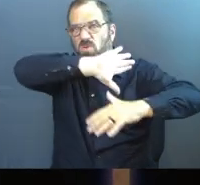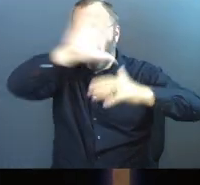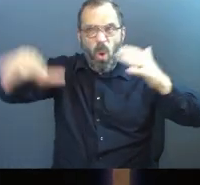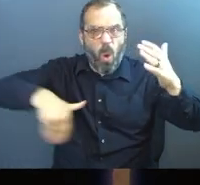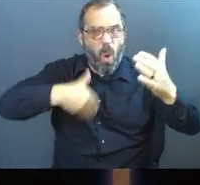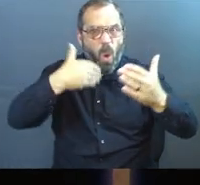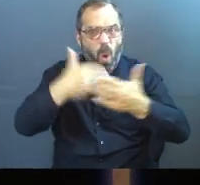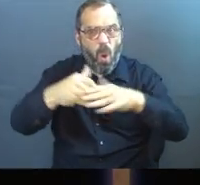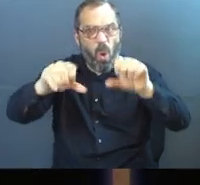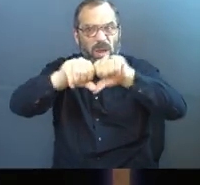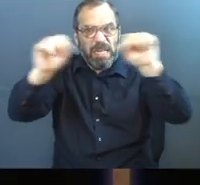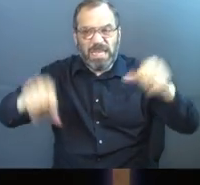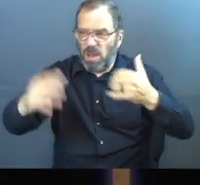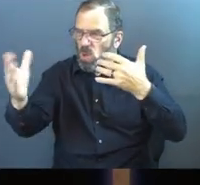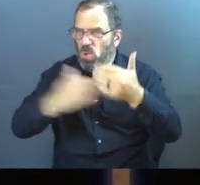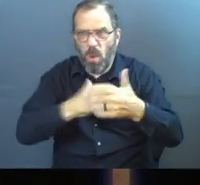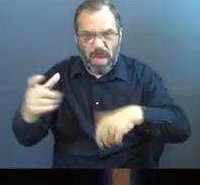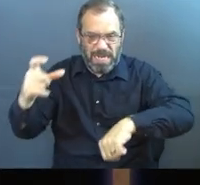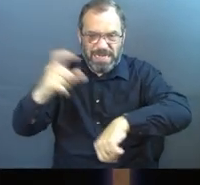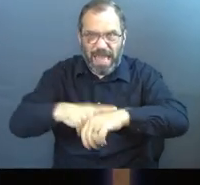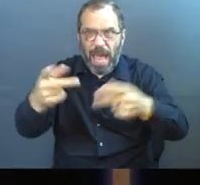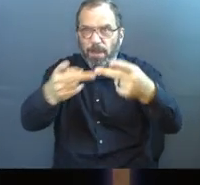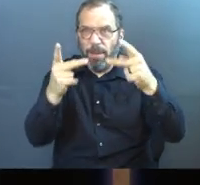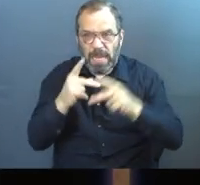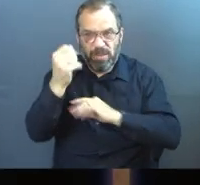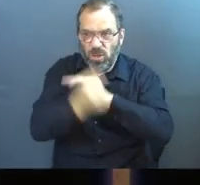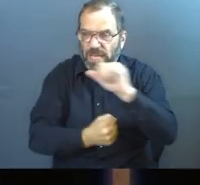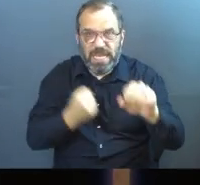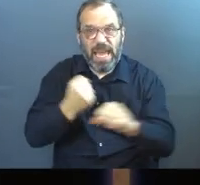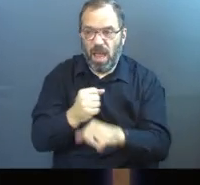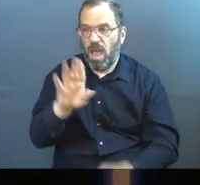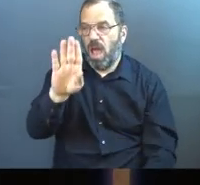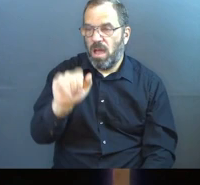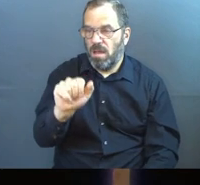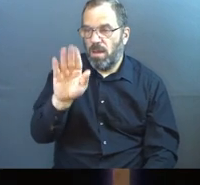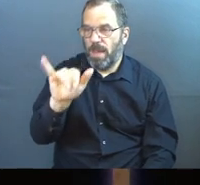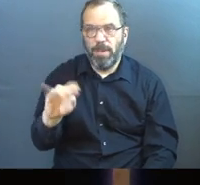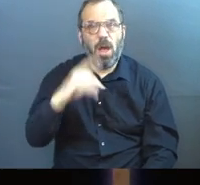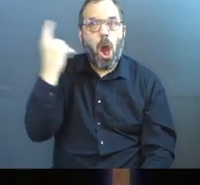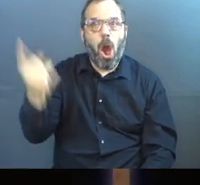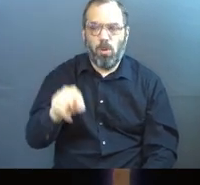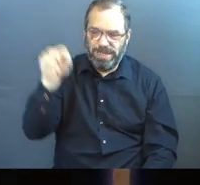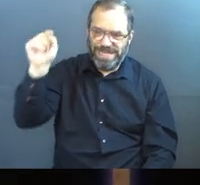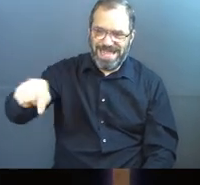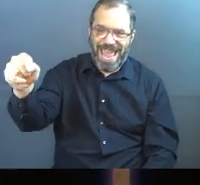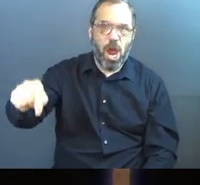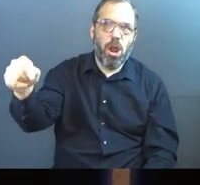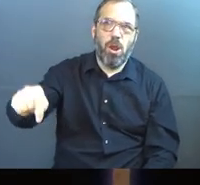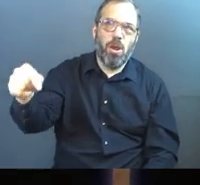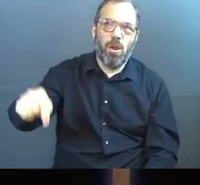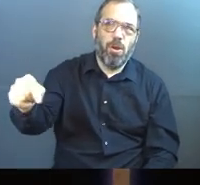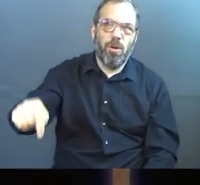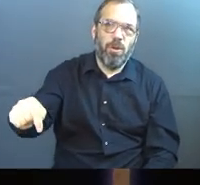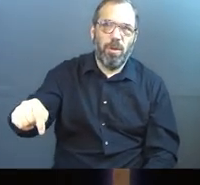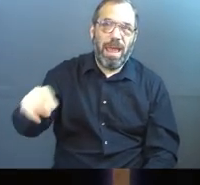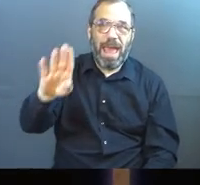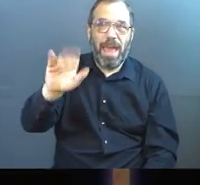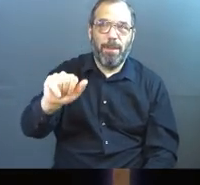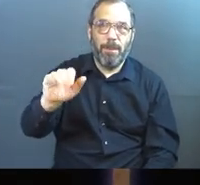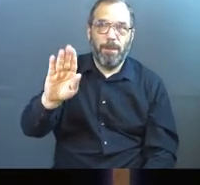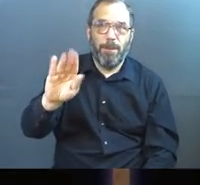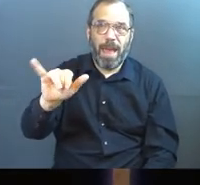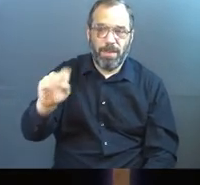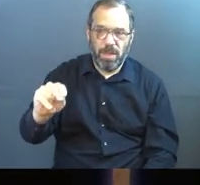whole system, no matter what time and place you are in. Babylon is always there. And he says, Babylon